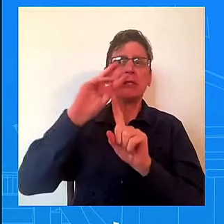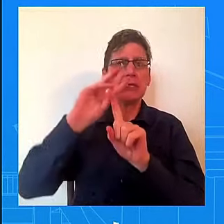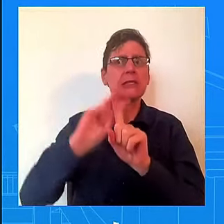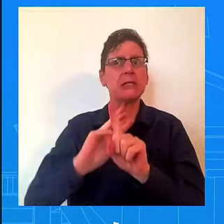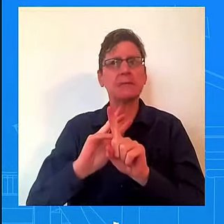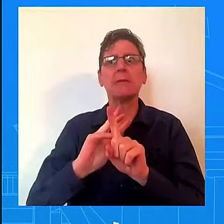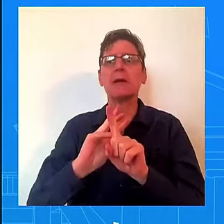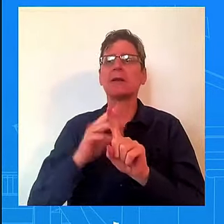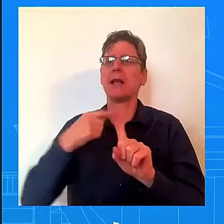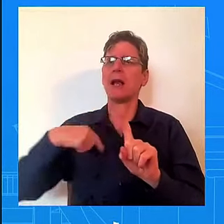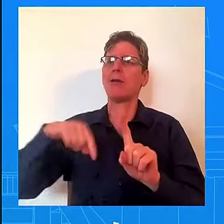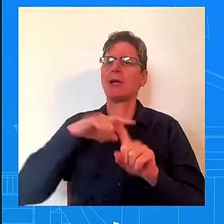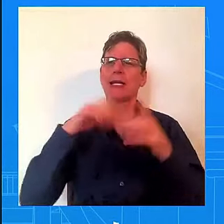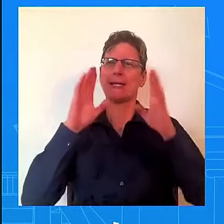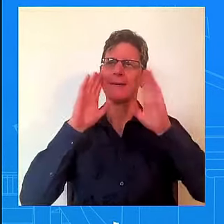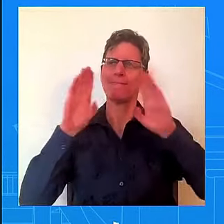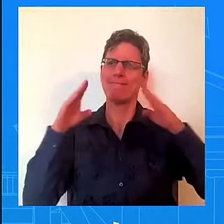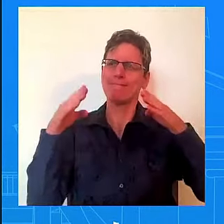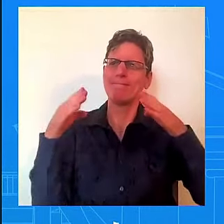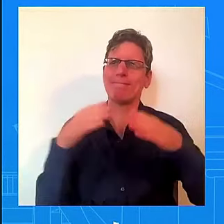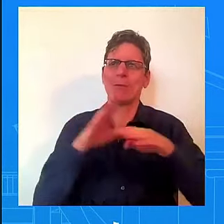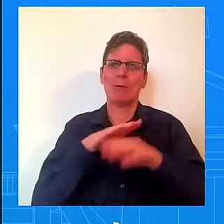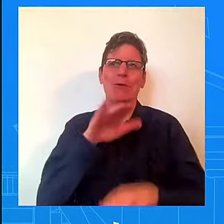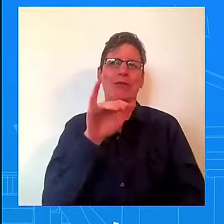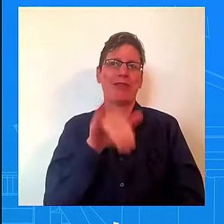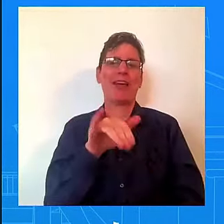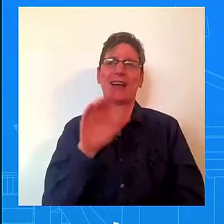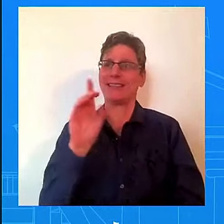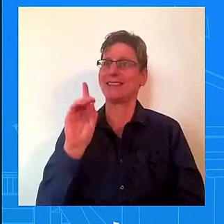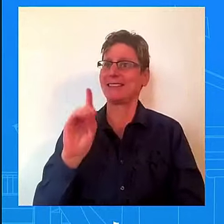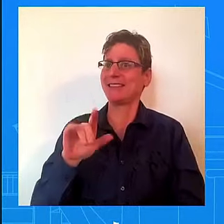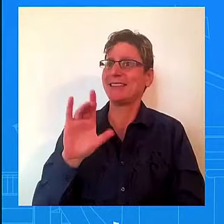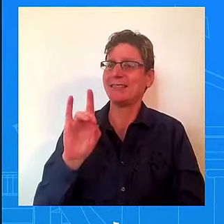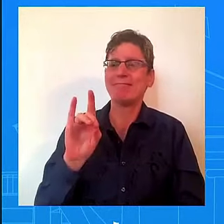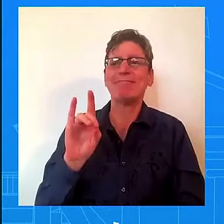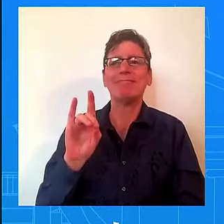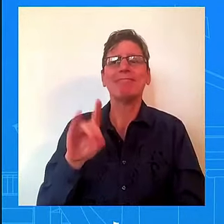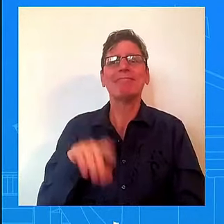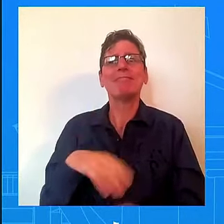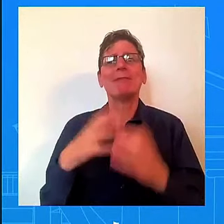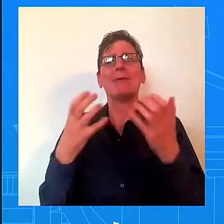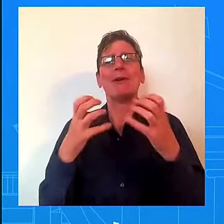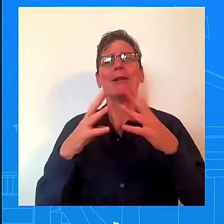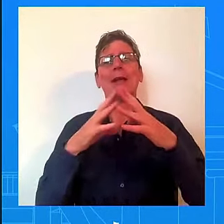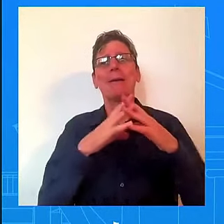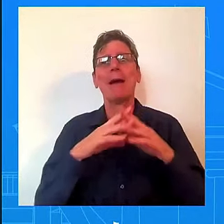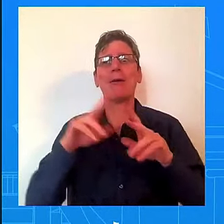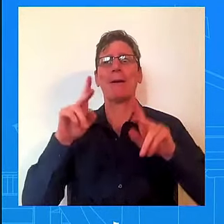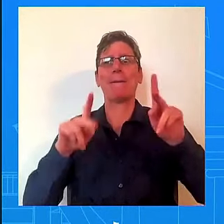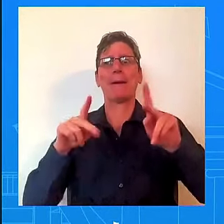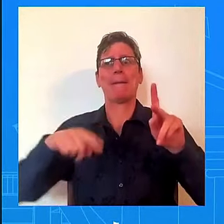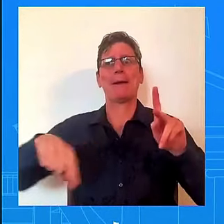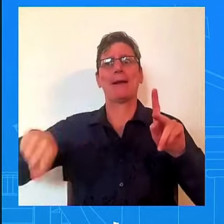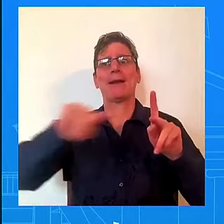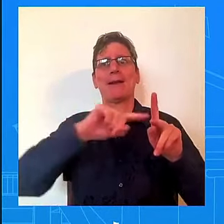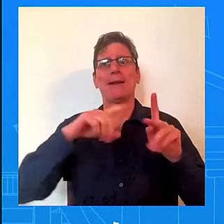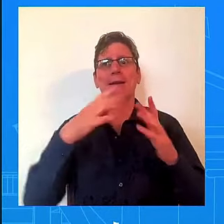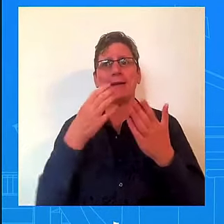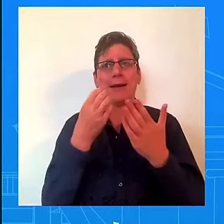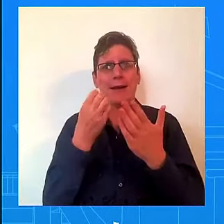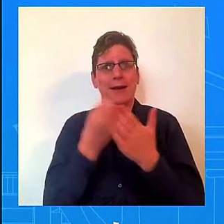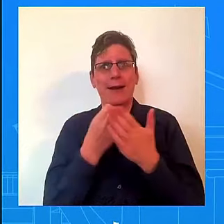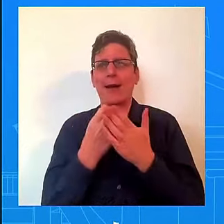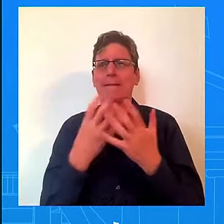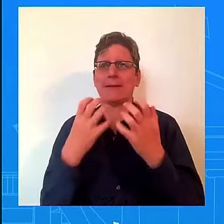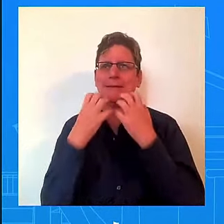What we want to do – and this is an issue that Americans care about – the economy. We want to lower – continue to lower costs for Americans. We want to